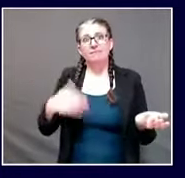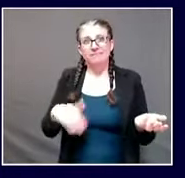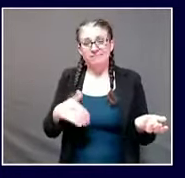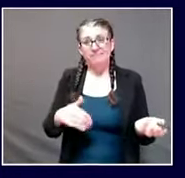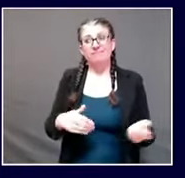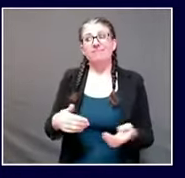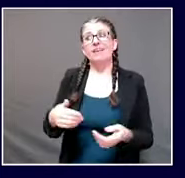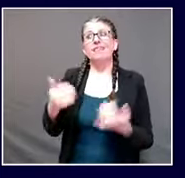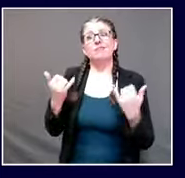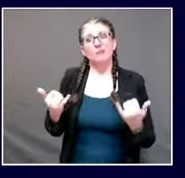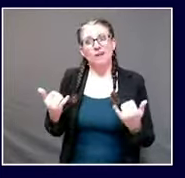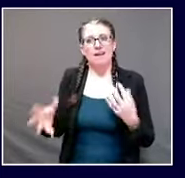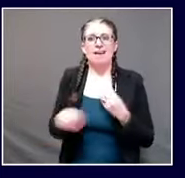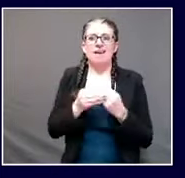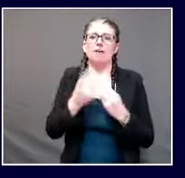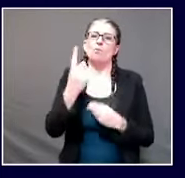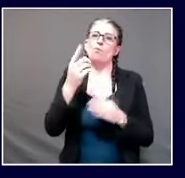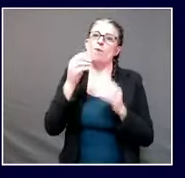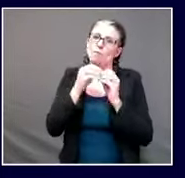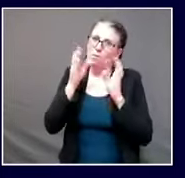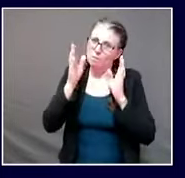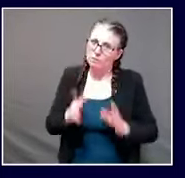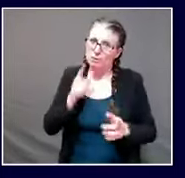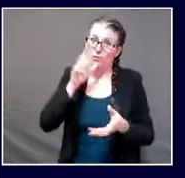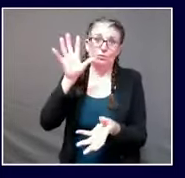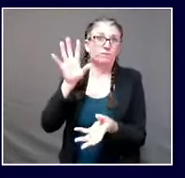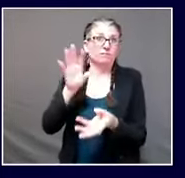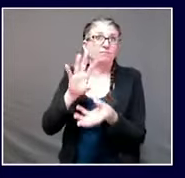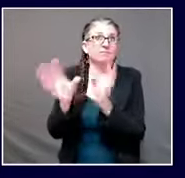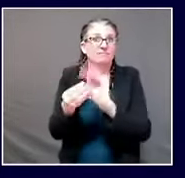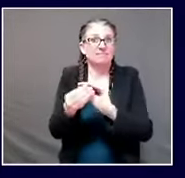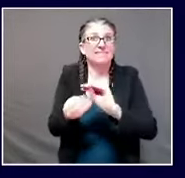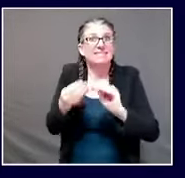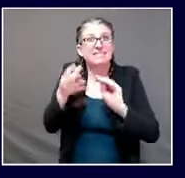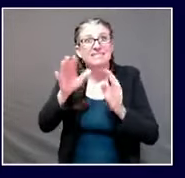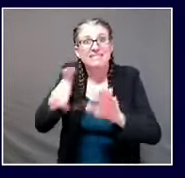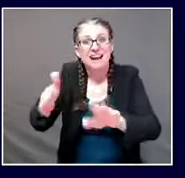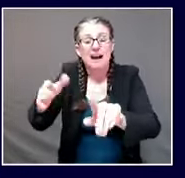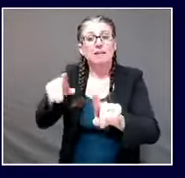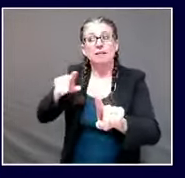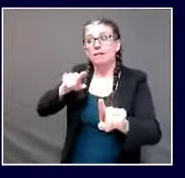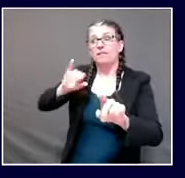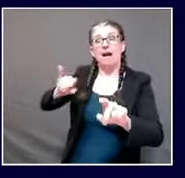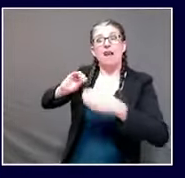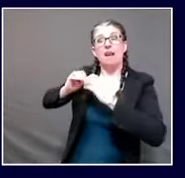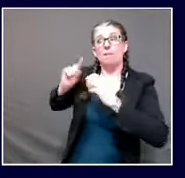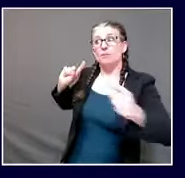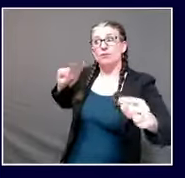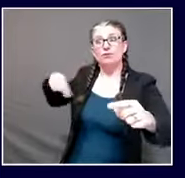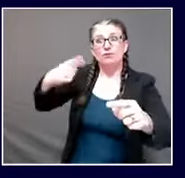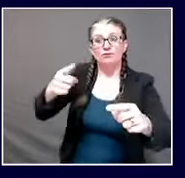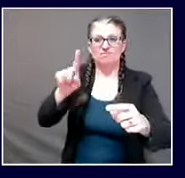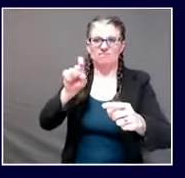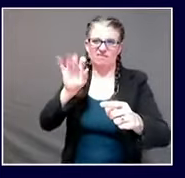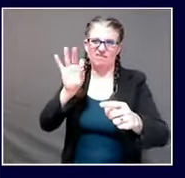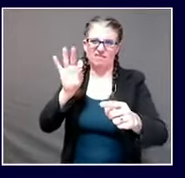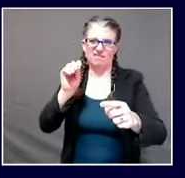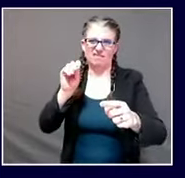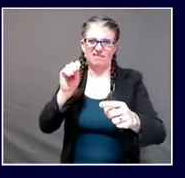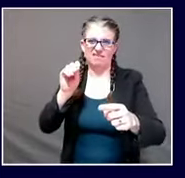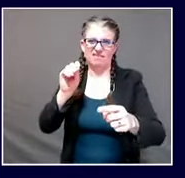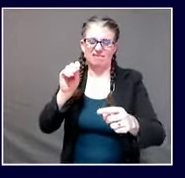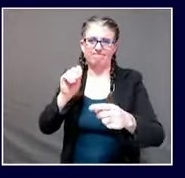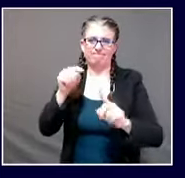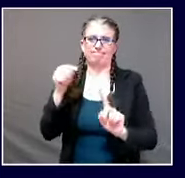number of individuals to 190 who have died with COVID-19. Cumulatively,